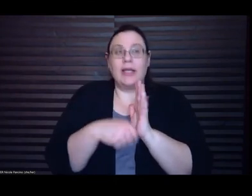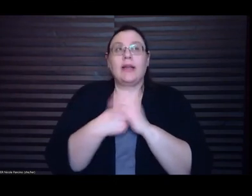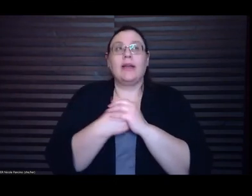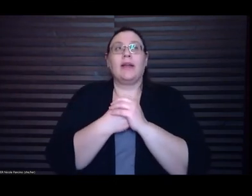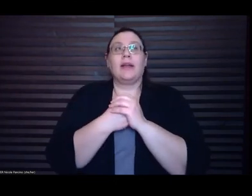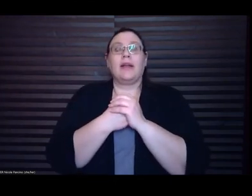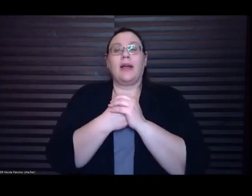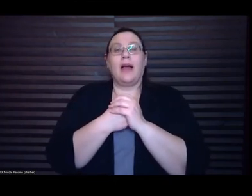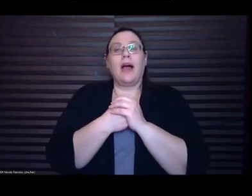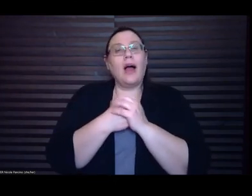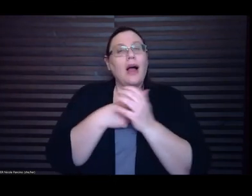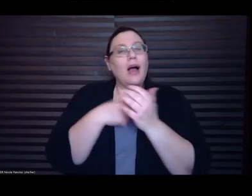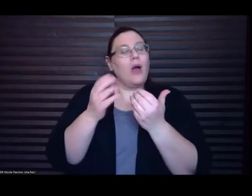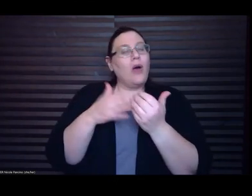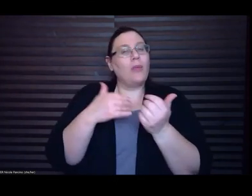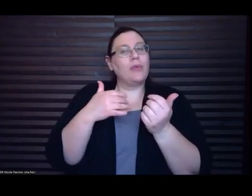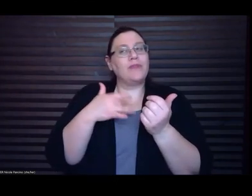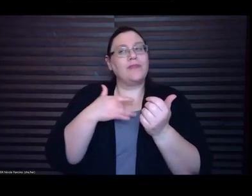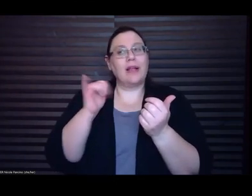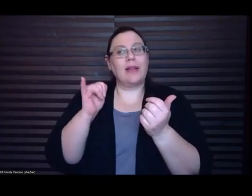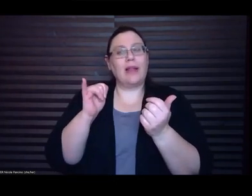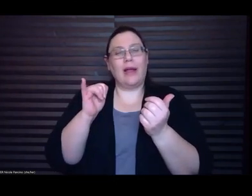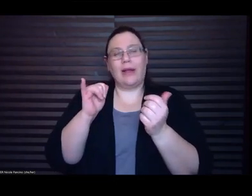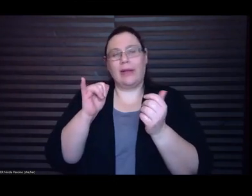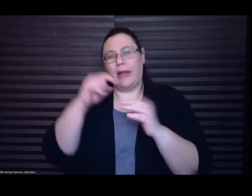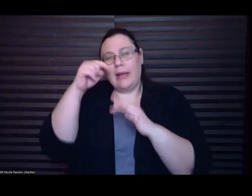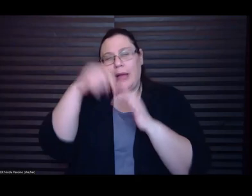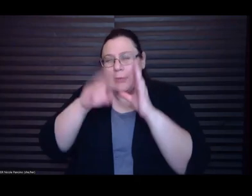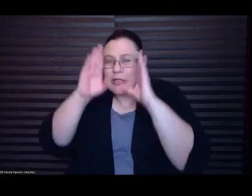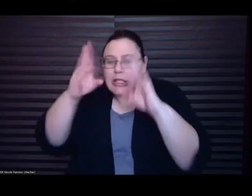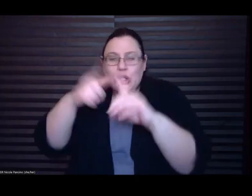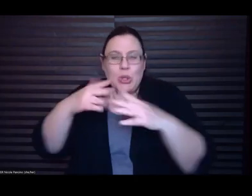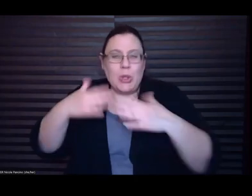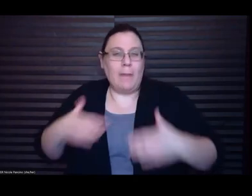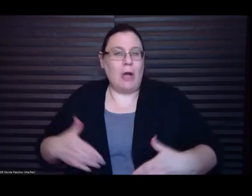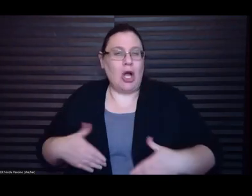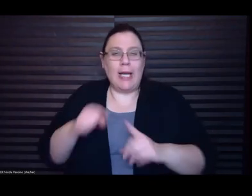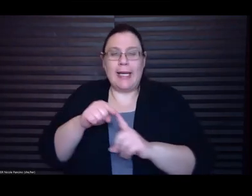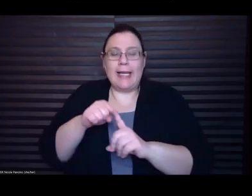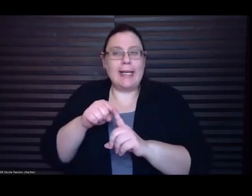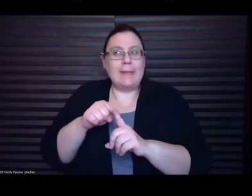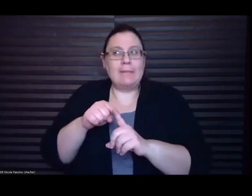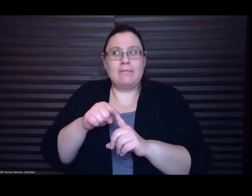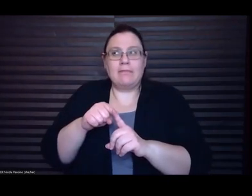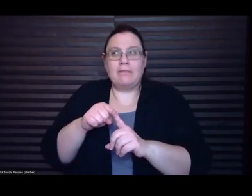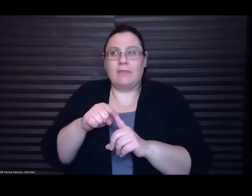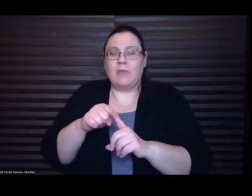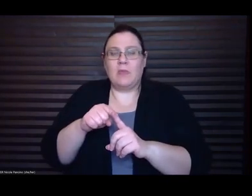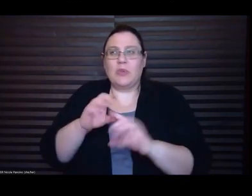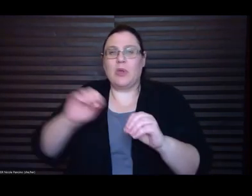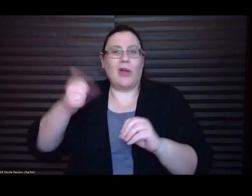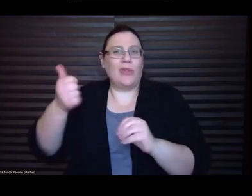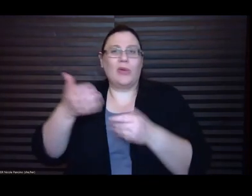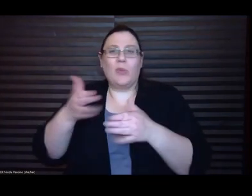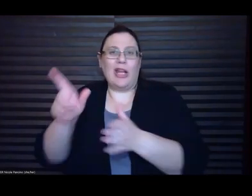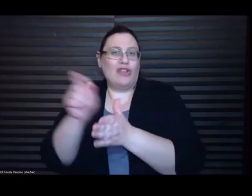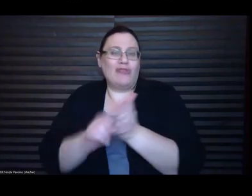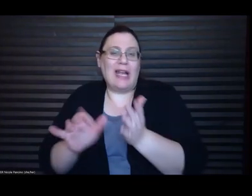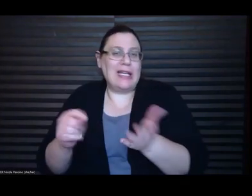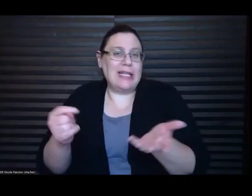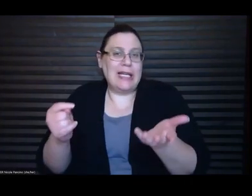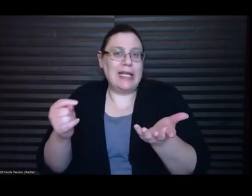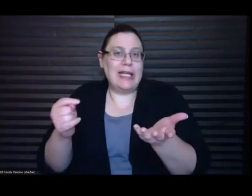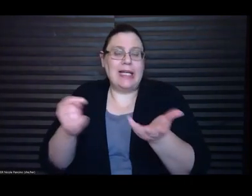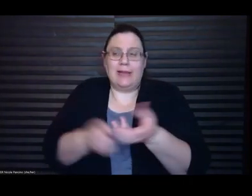I couldn't have written it any other way. It kind of came out of me that way. Specifically, you know,